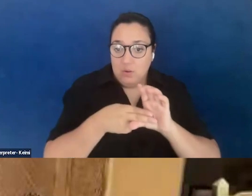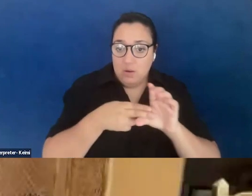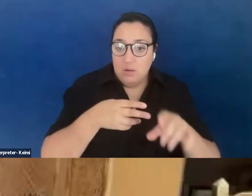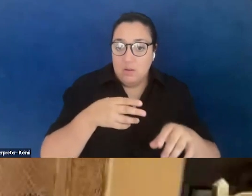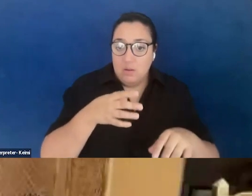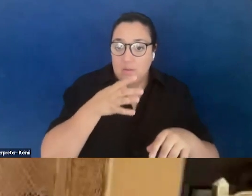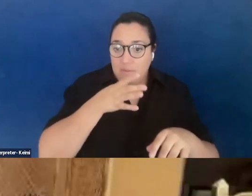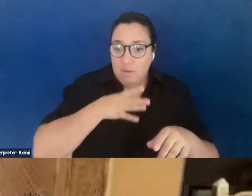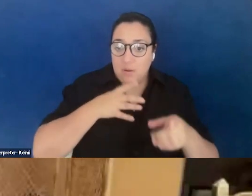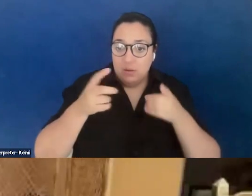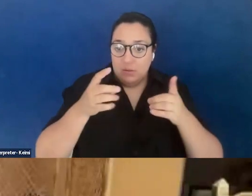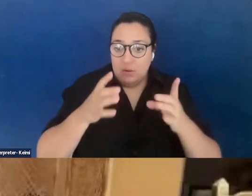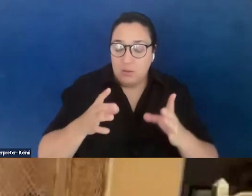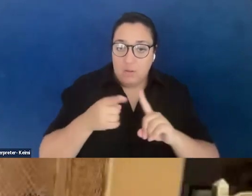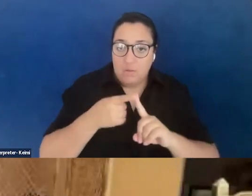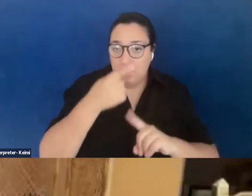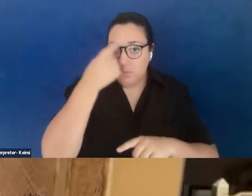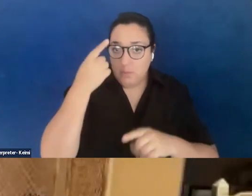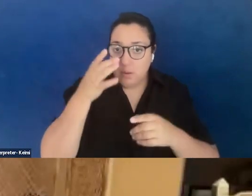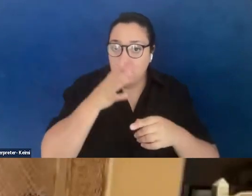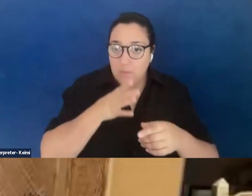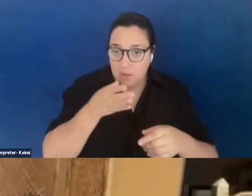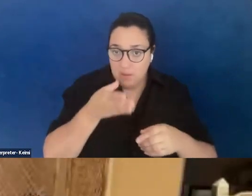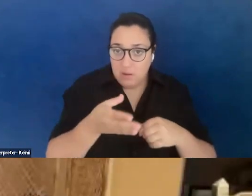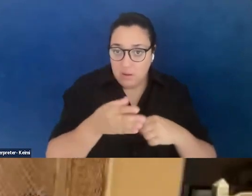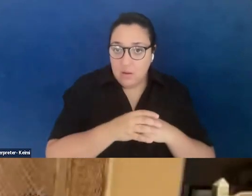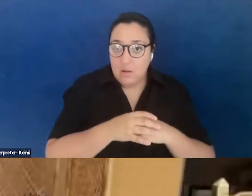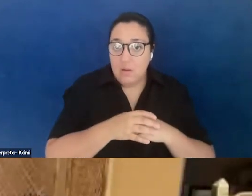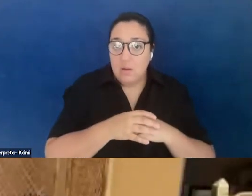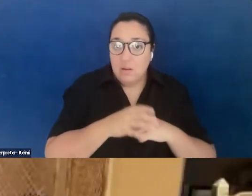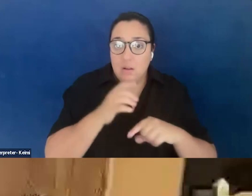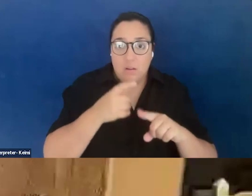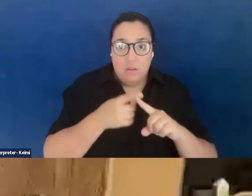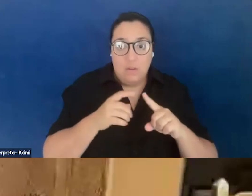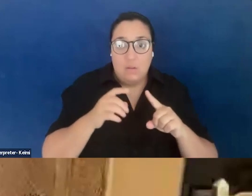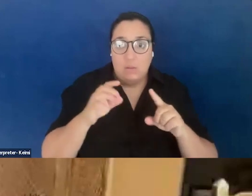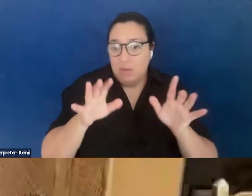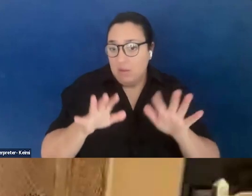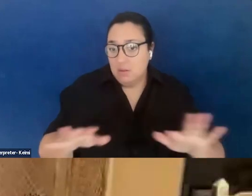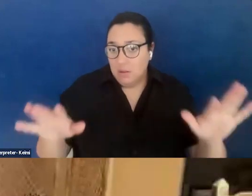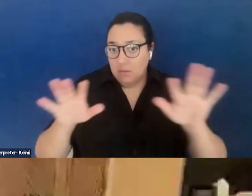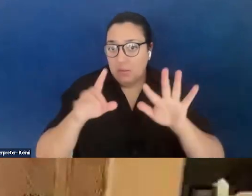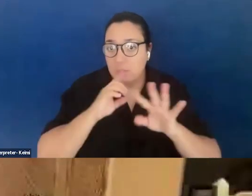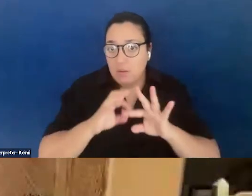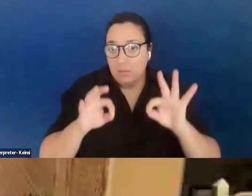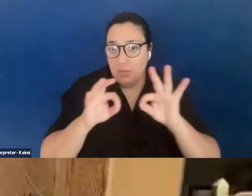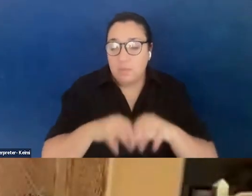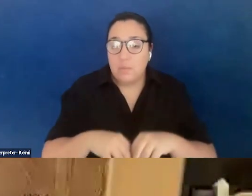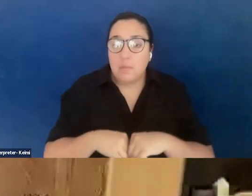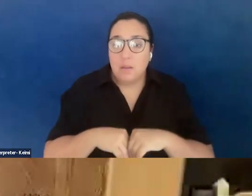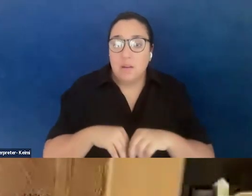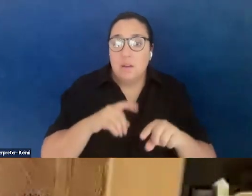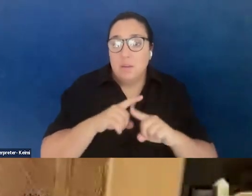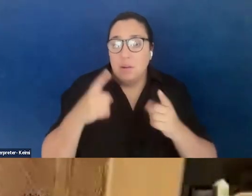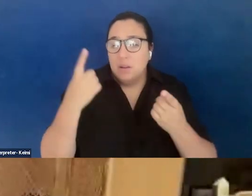of centro, first black woman there, from the diaspora, all of that becomes really important. But, like, thinking, what is